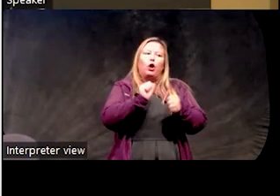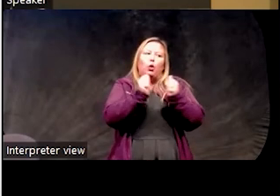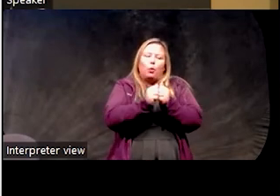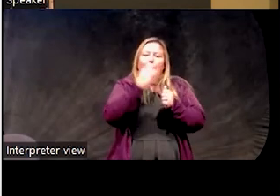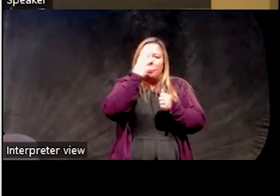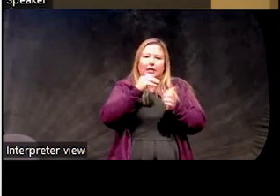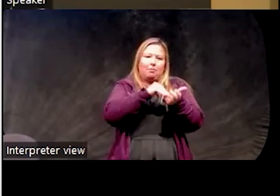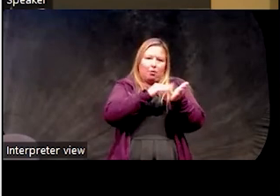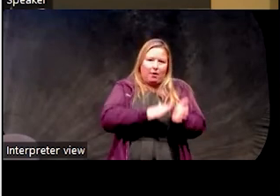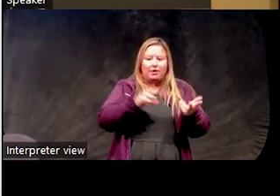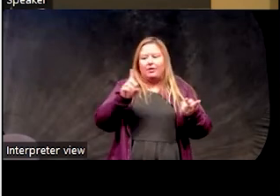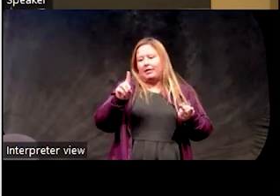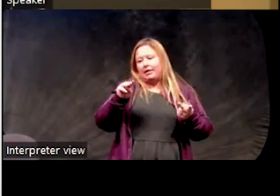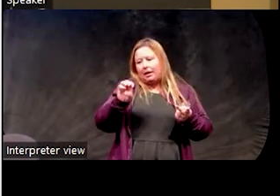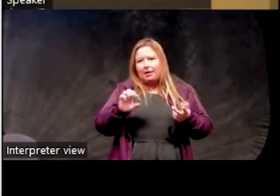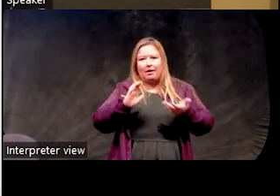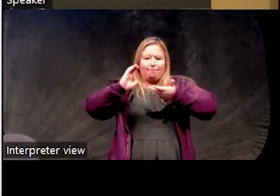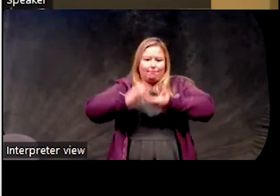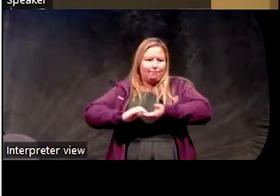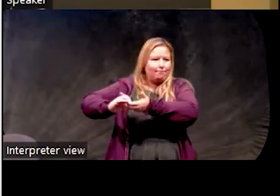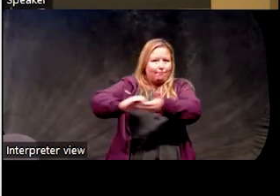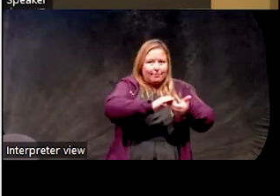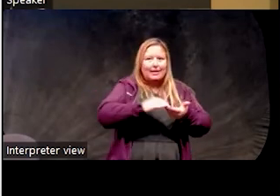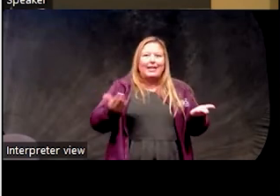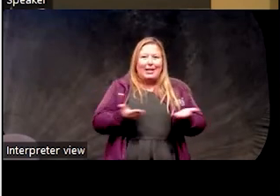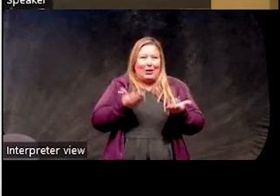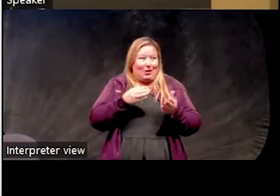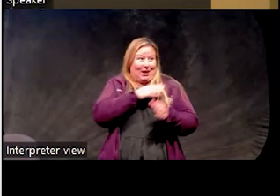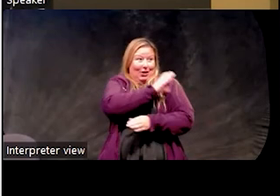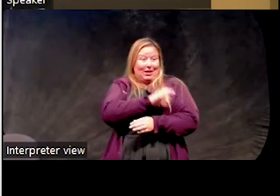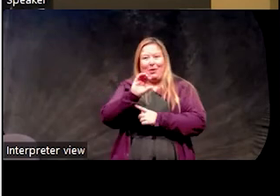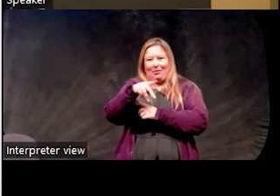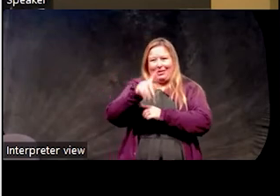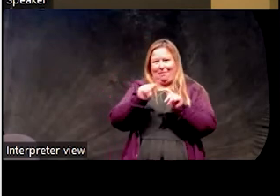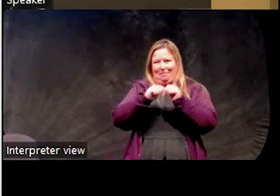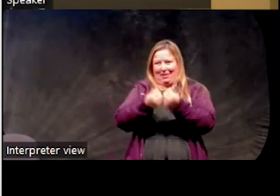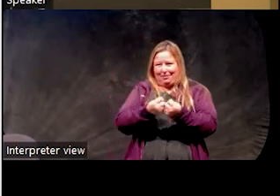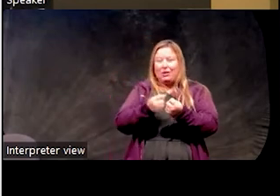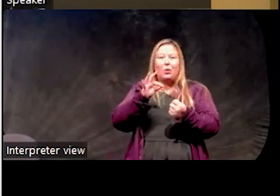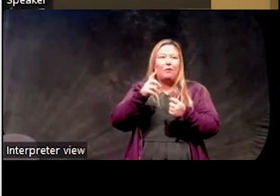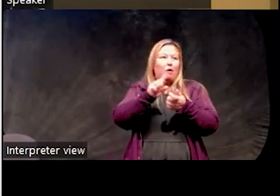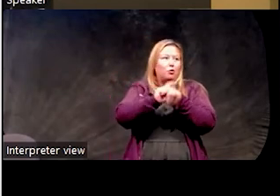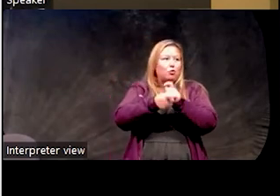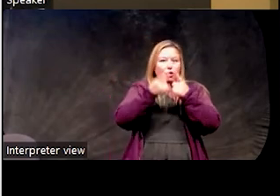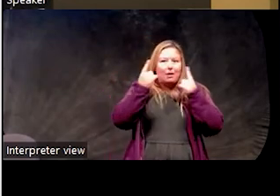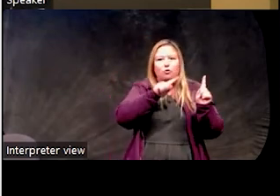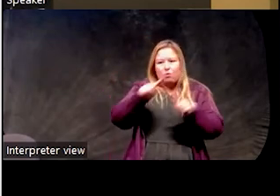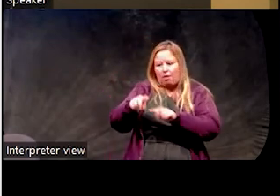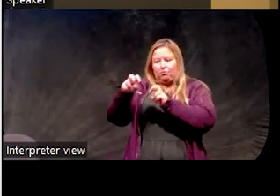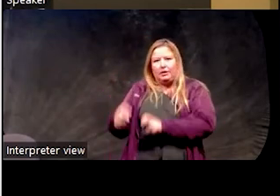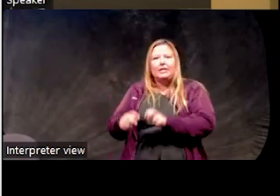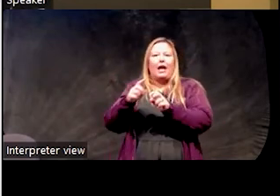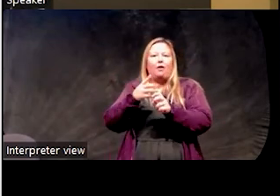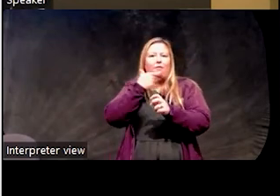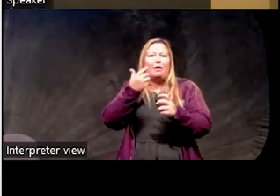sleep provider and the DME, um, in our clinic, we have a CPAP team who sees patients for mask fittings and stuff. So working together